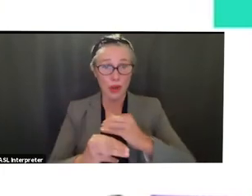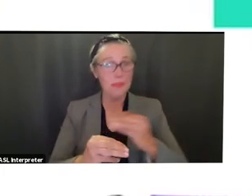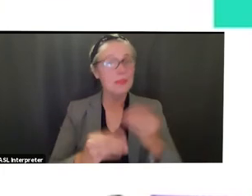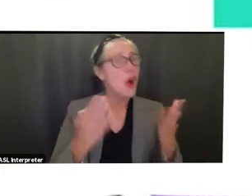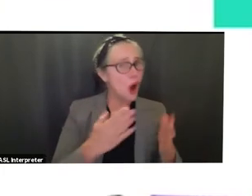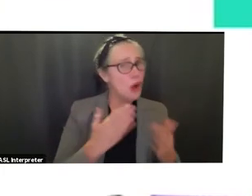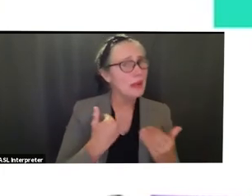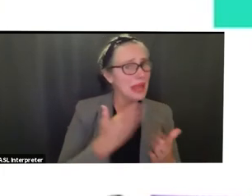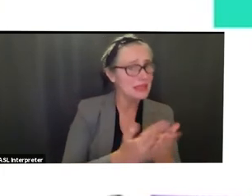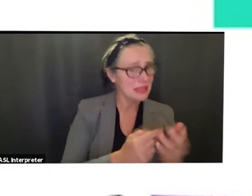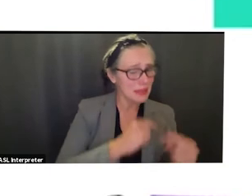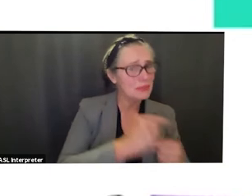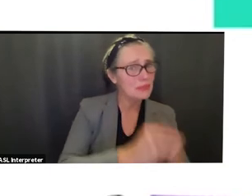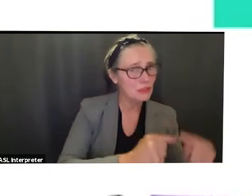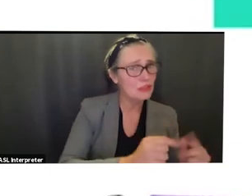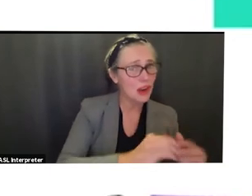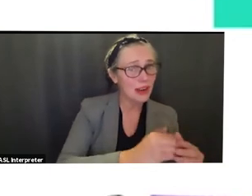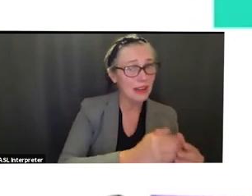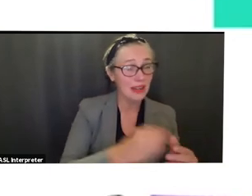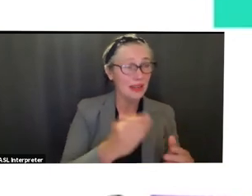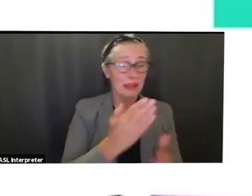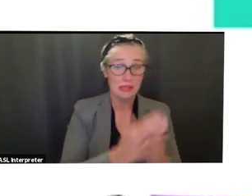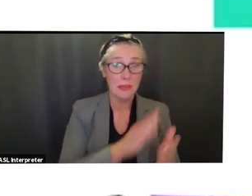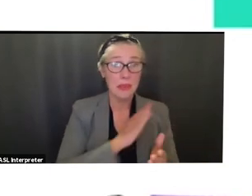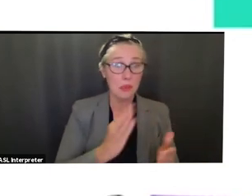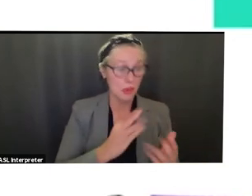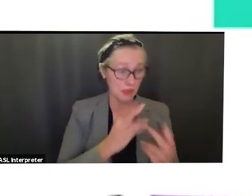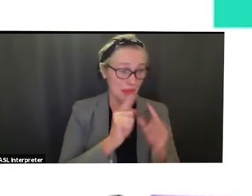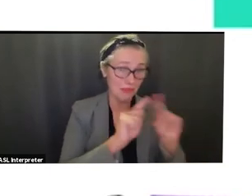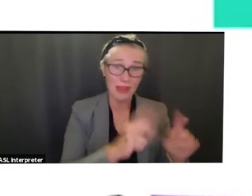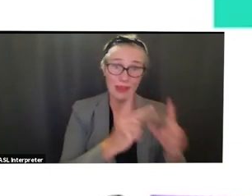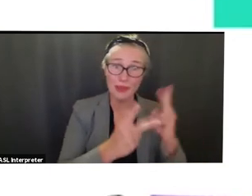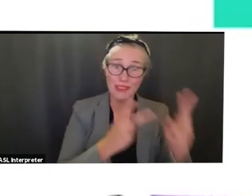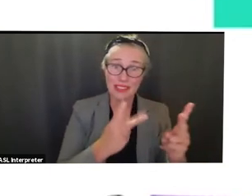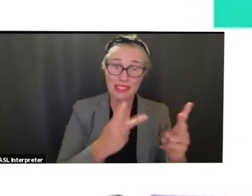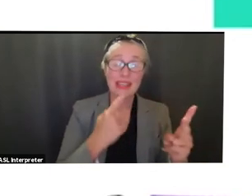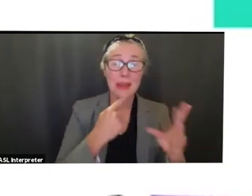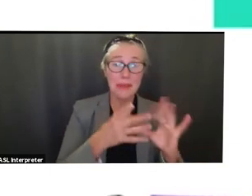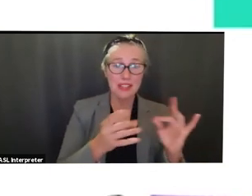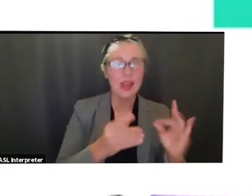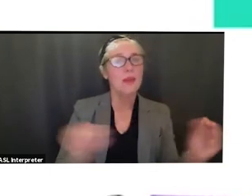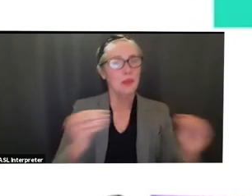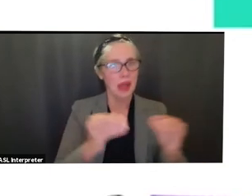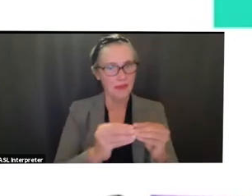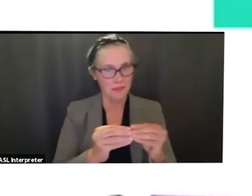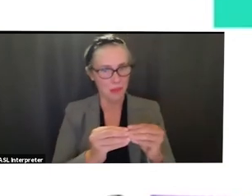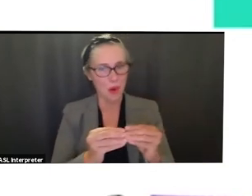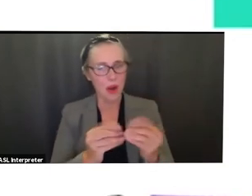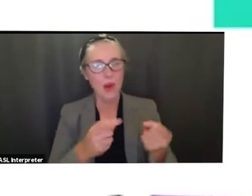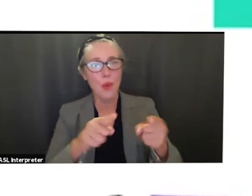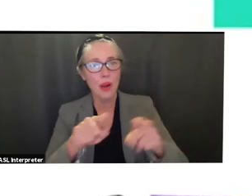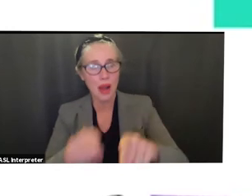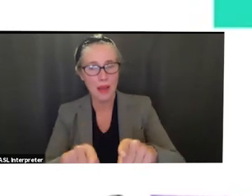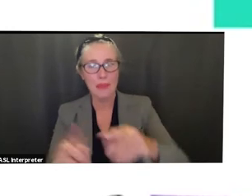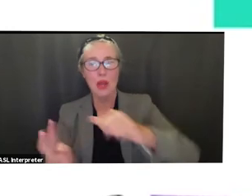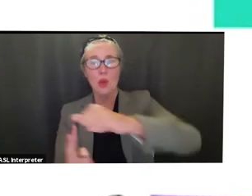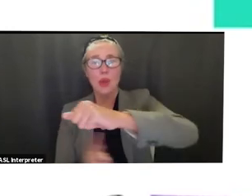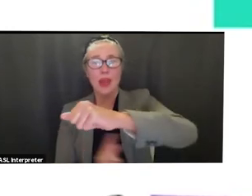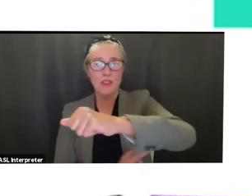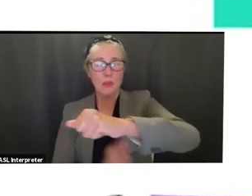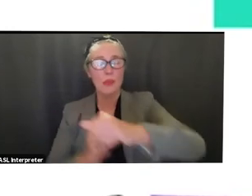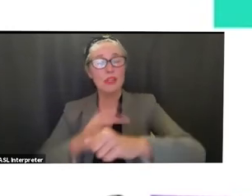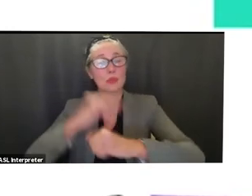as some of the board members have have noted uh there are others still to come we have our bridge program to kindergarten